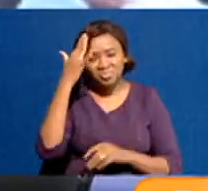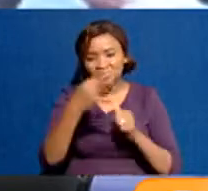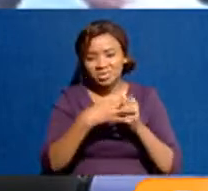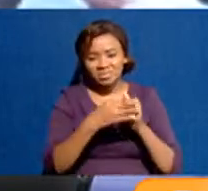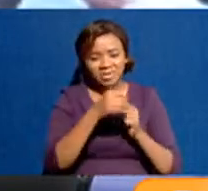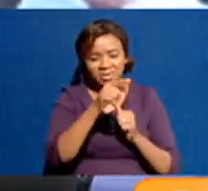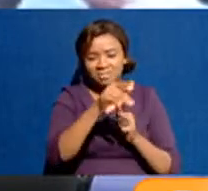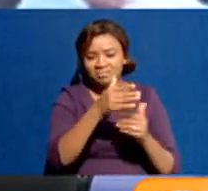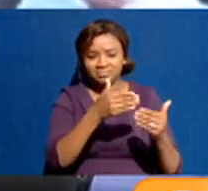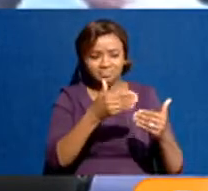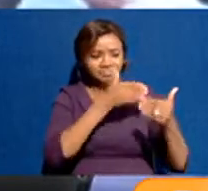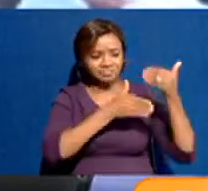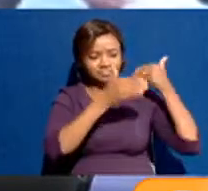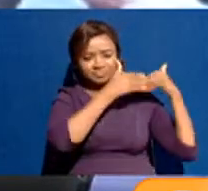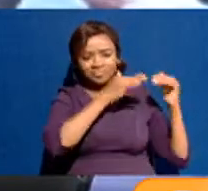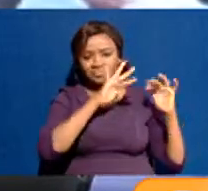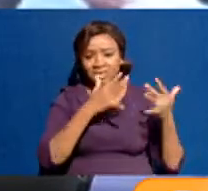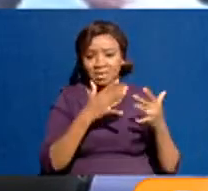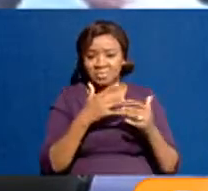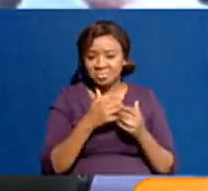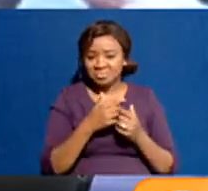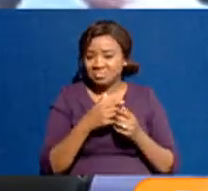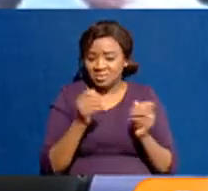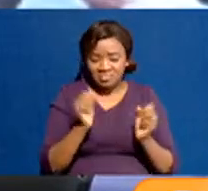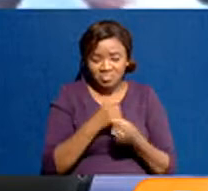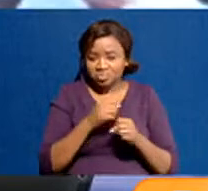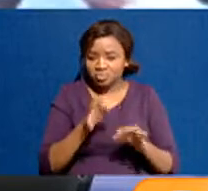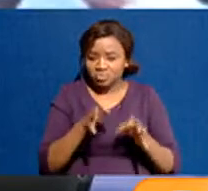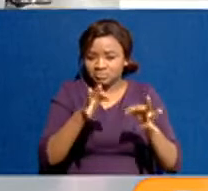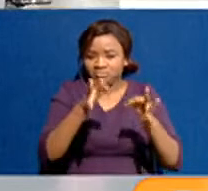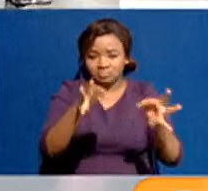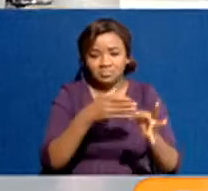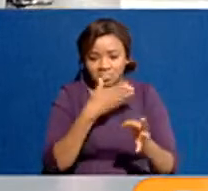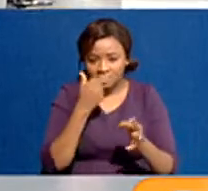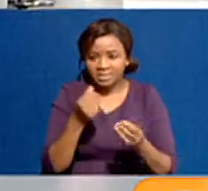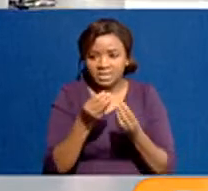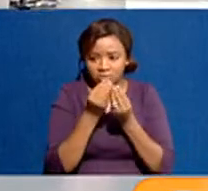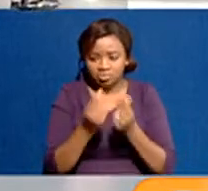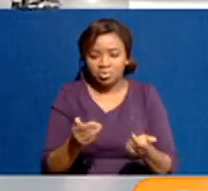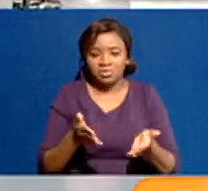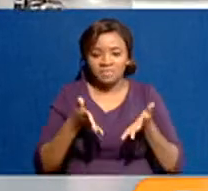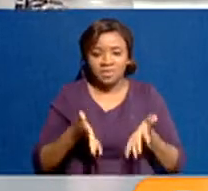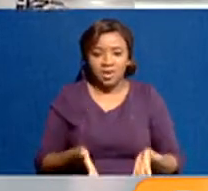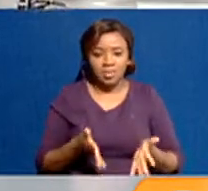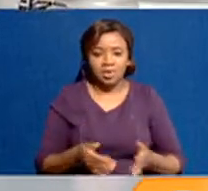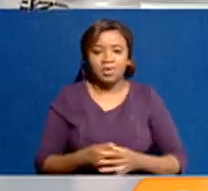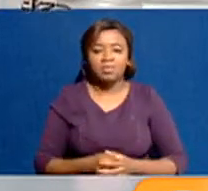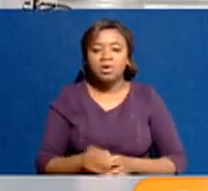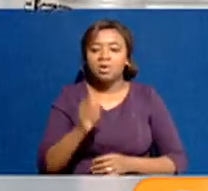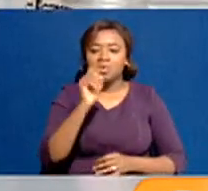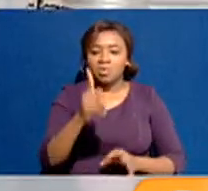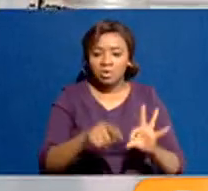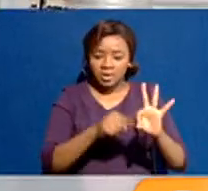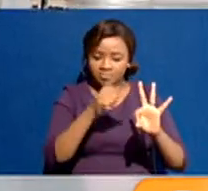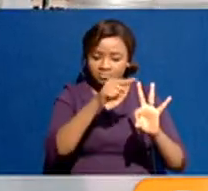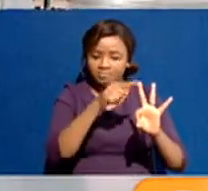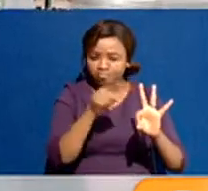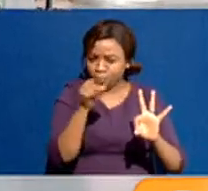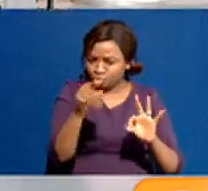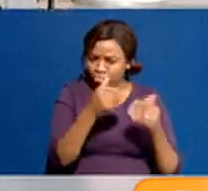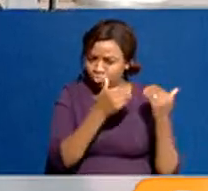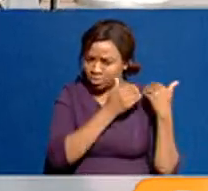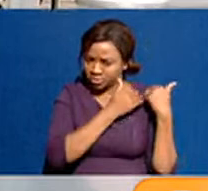it in the bud now, not tomorrow morning, now. Let me give you another minute to then speak now as the National Cohesion and Integration Commission. Yeah.